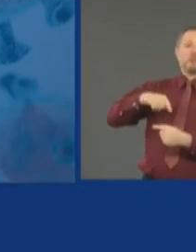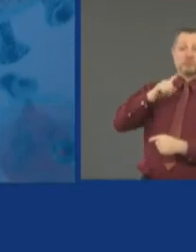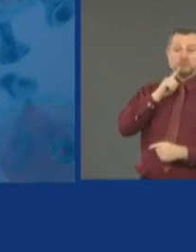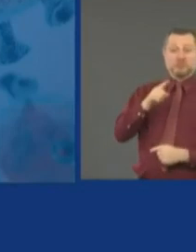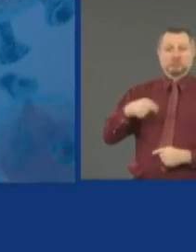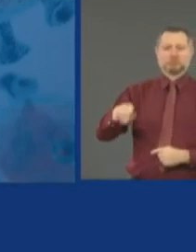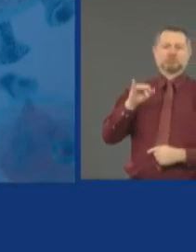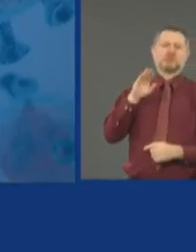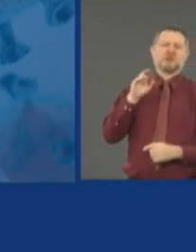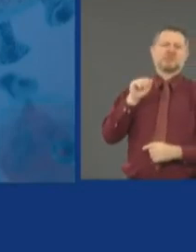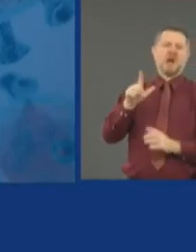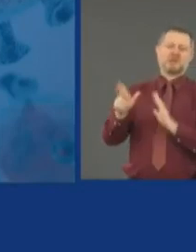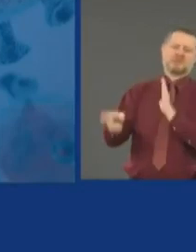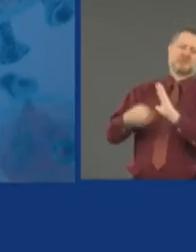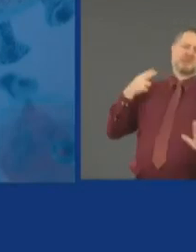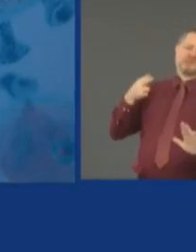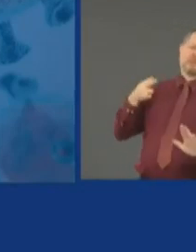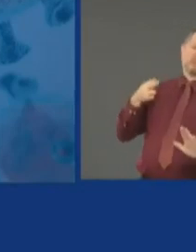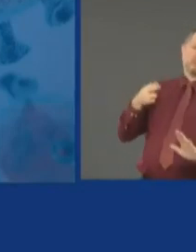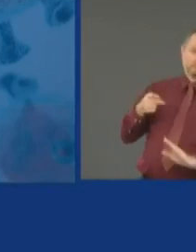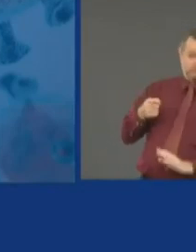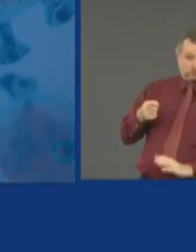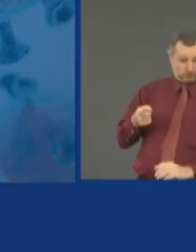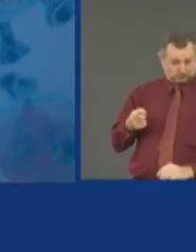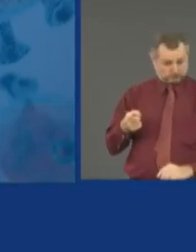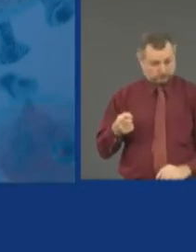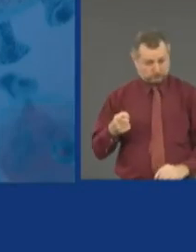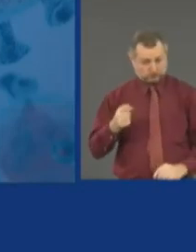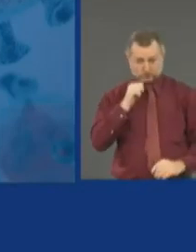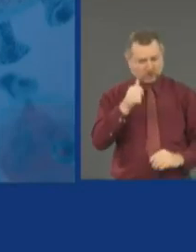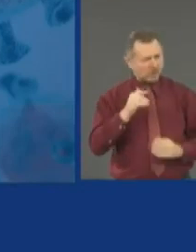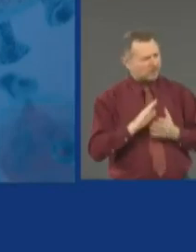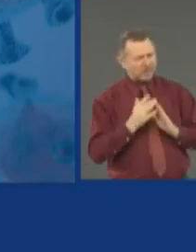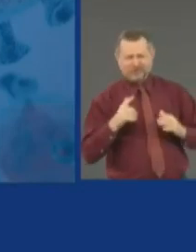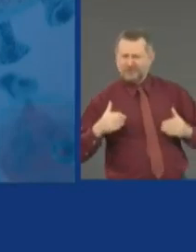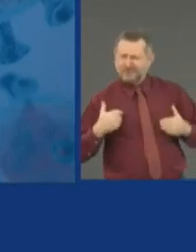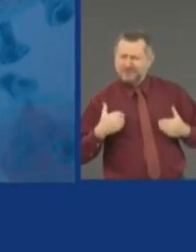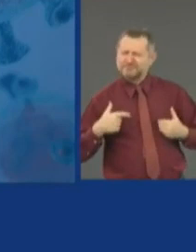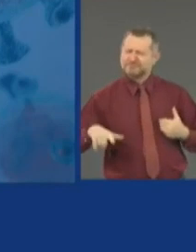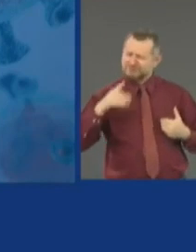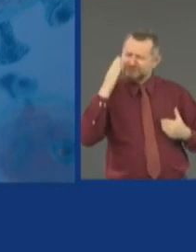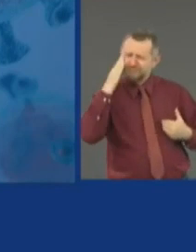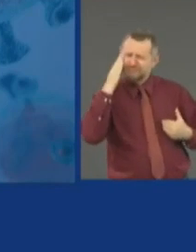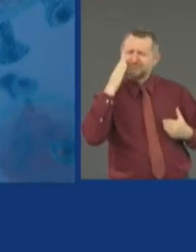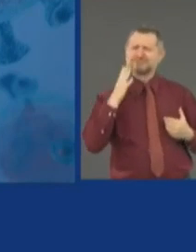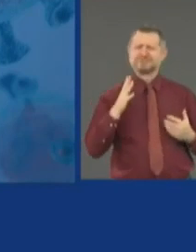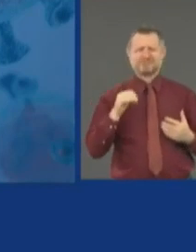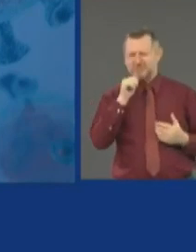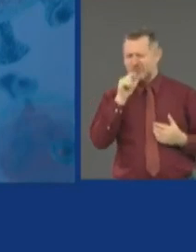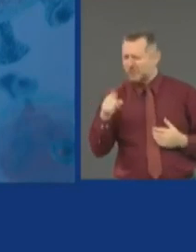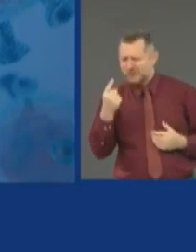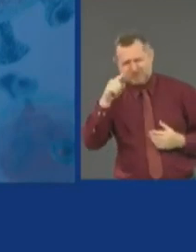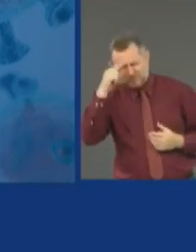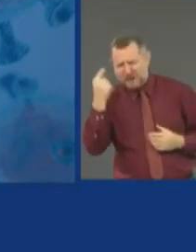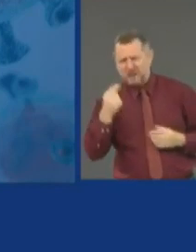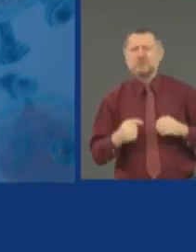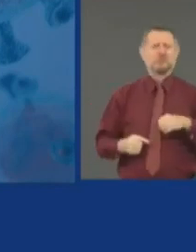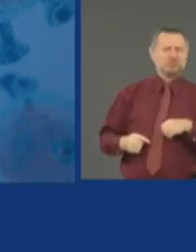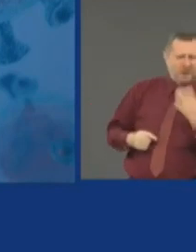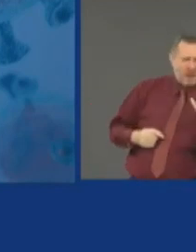racially diverse. They're white people. They're African-American people. They're Latinos. They're just